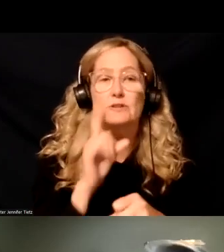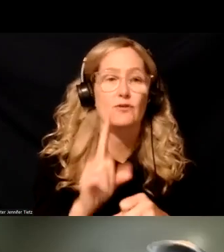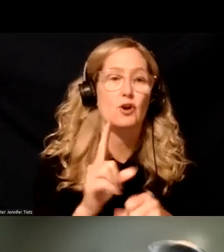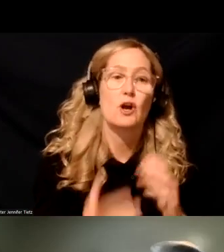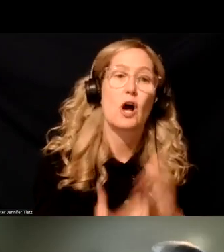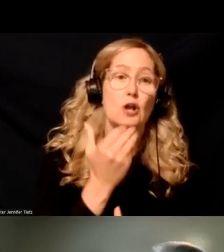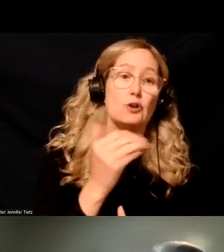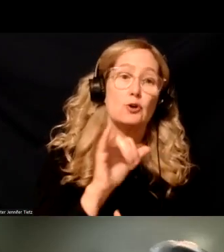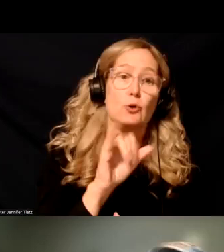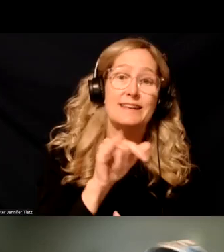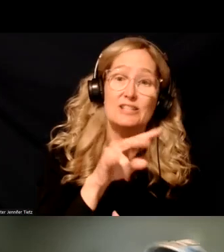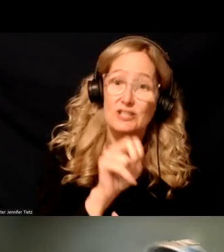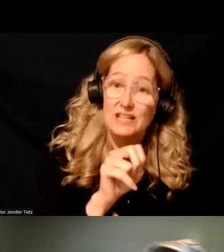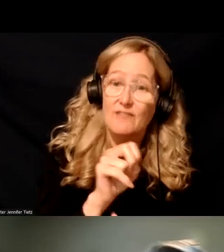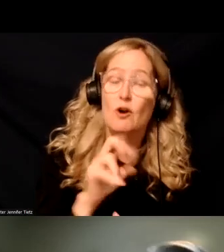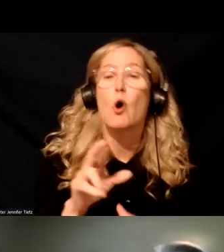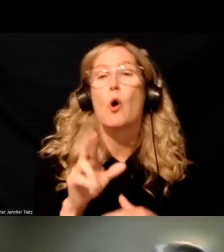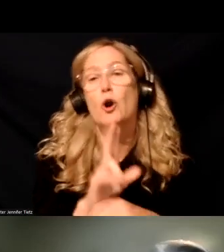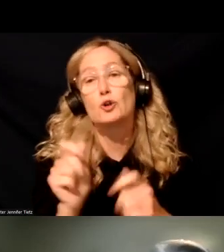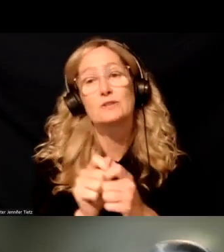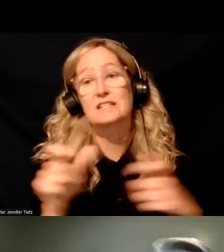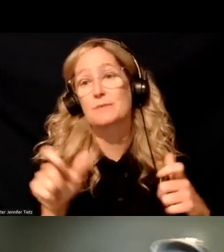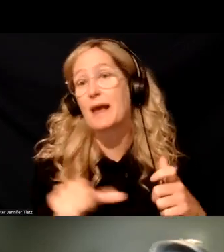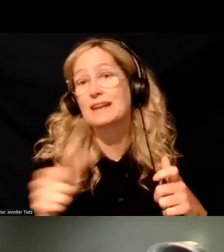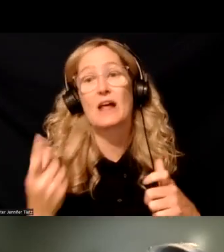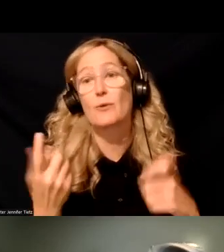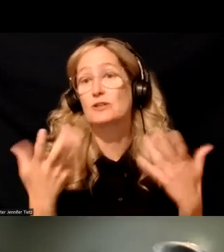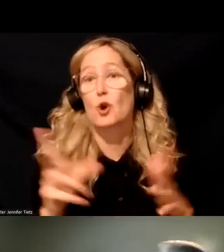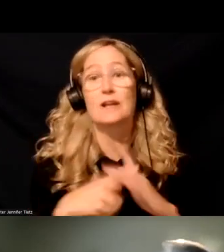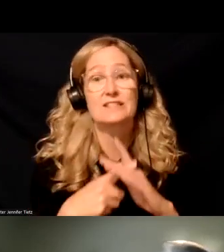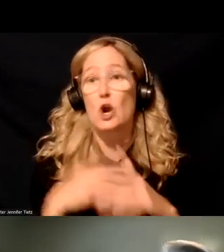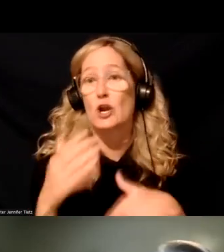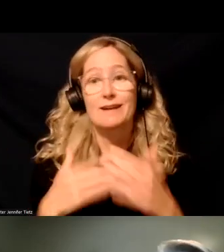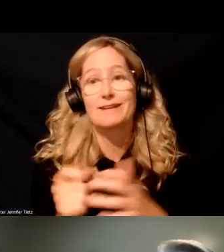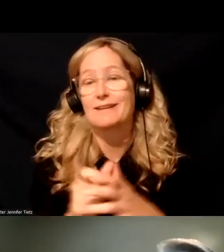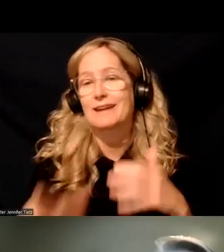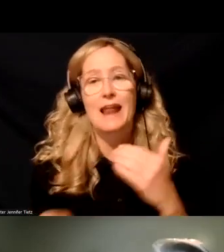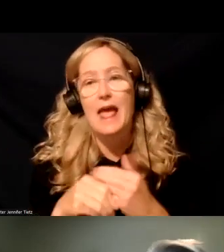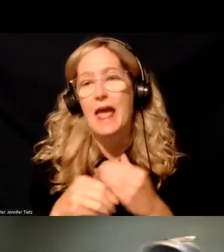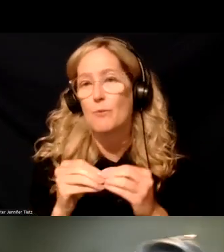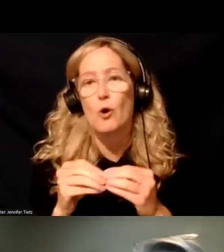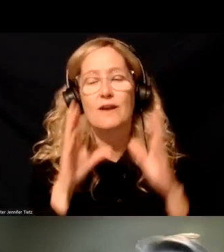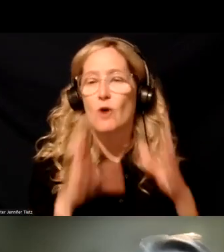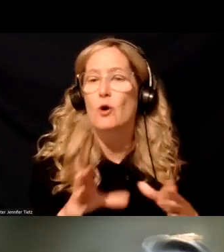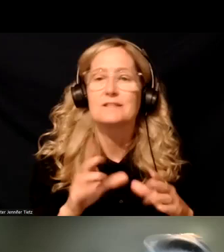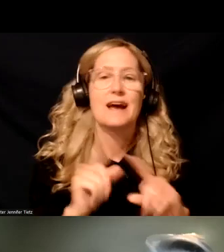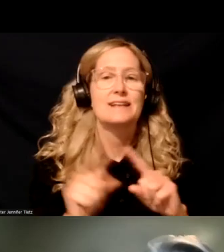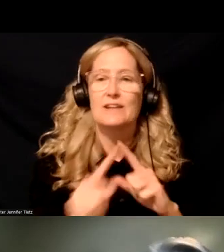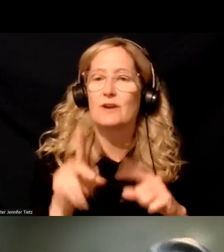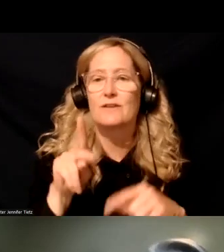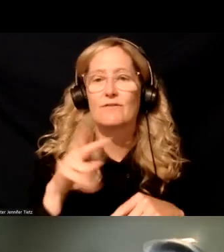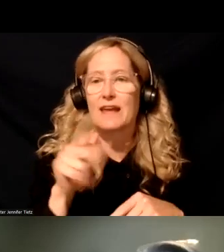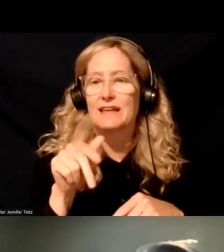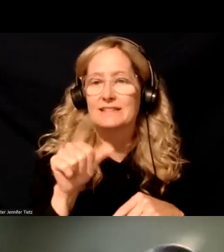initiative or expansion of one that's already underway. It can focus on one or multiple phases of system change.